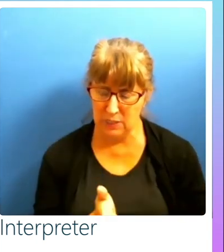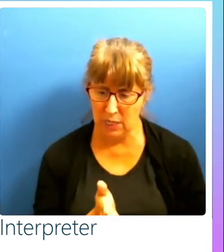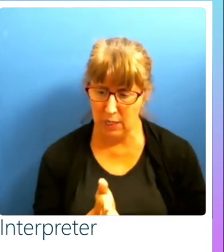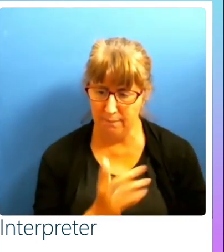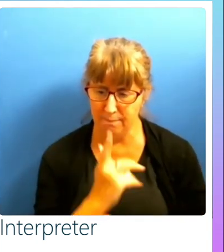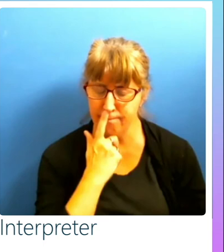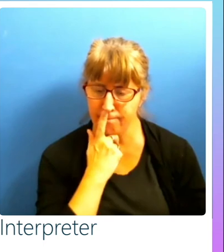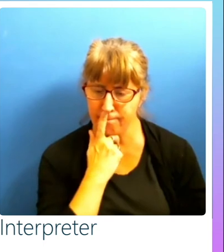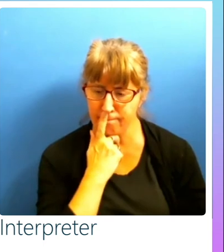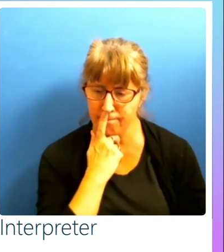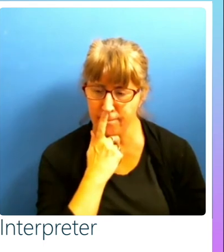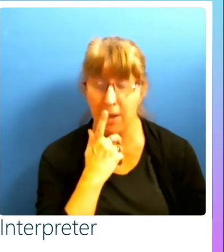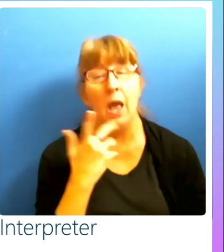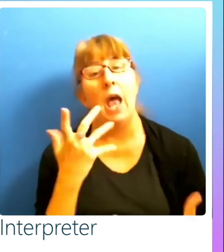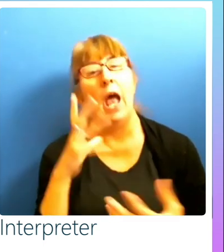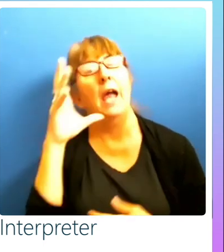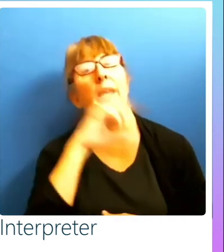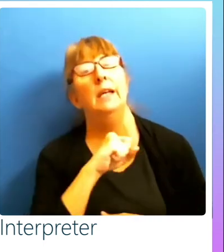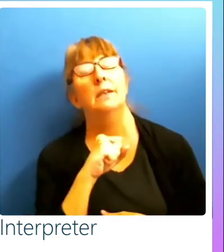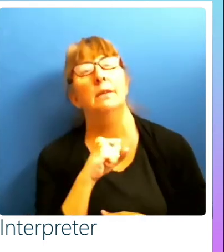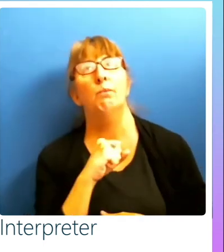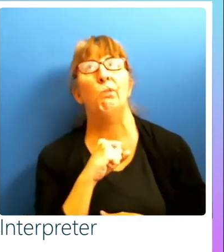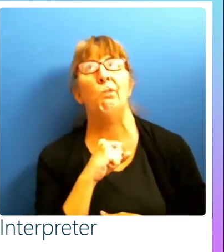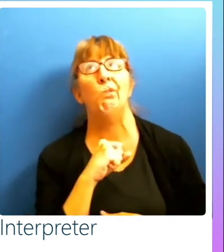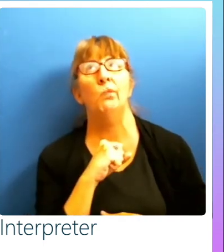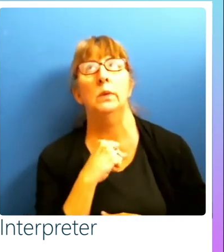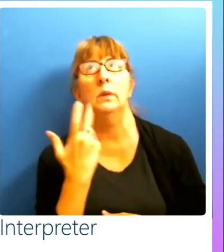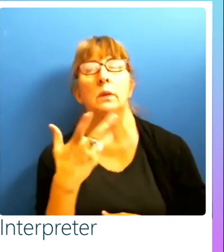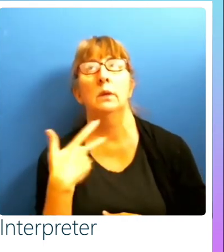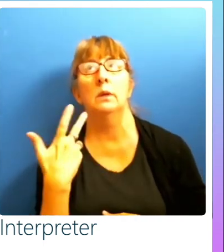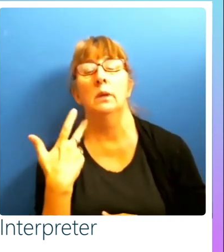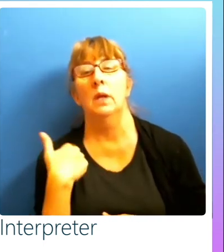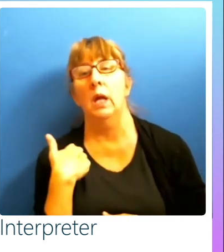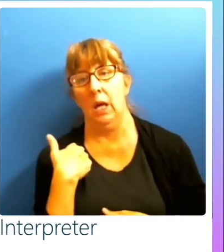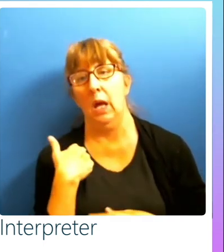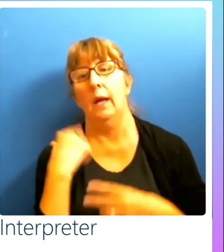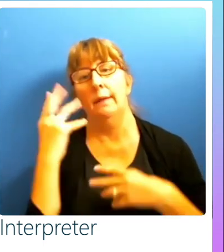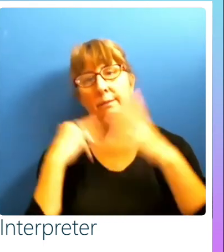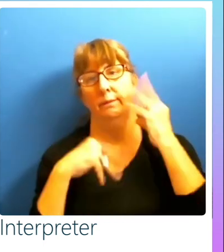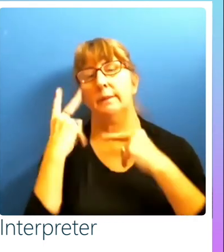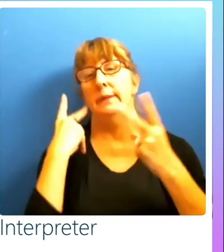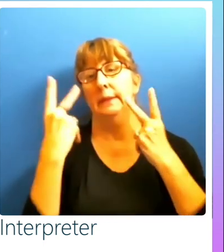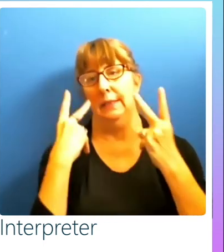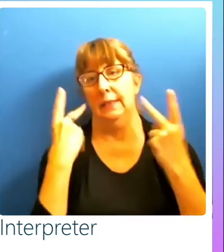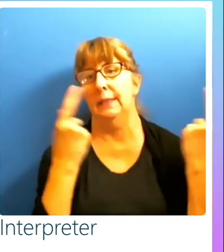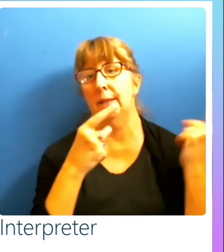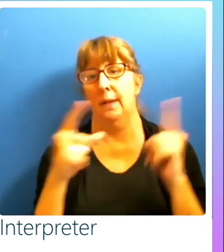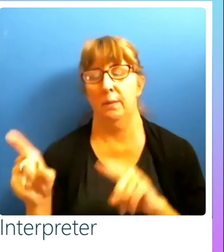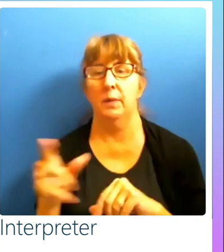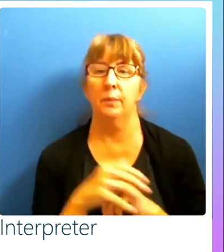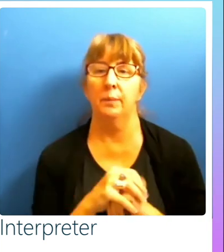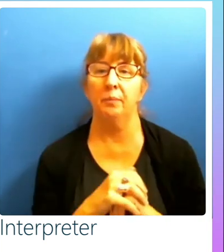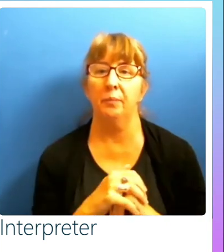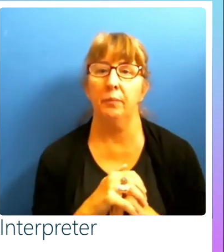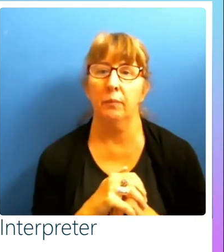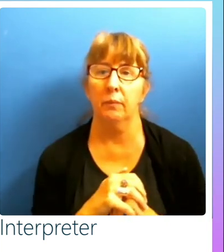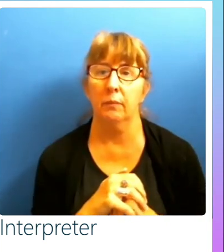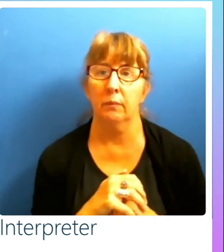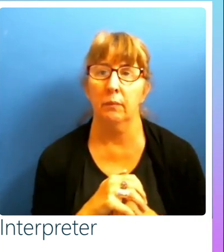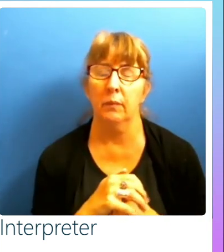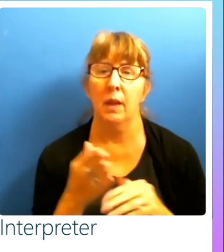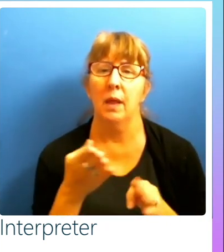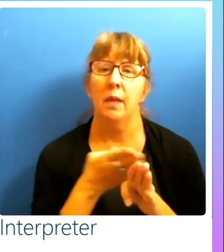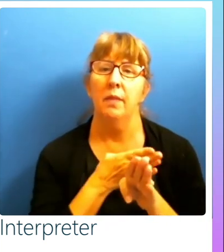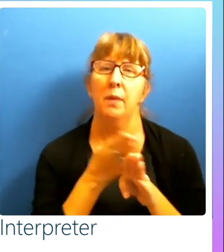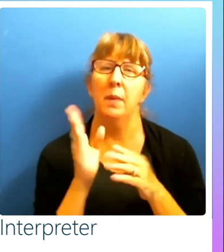Well, I guess I would have to. I've run into this, too. Right. So, I mean, it's happened. The main approach